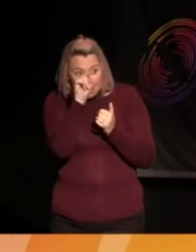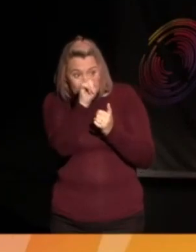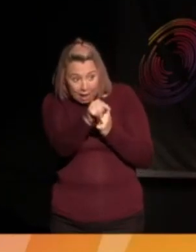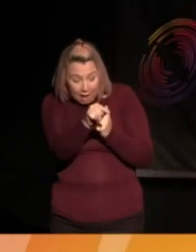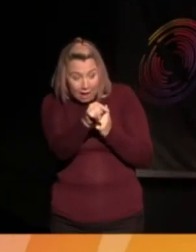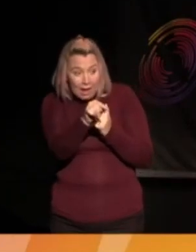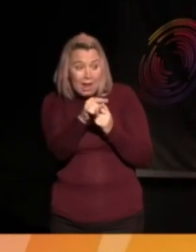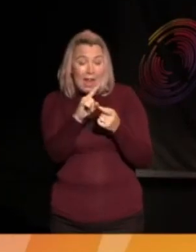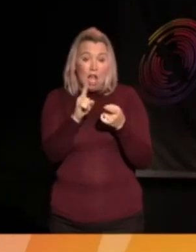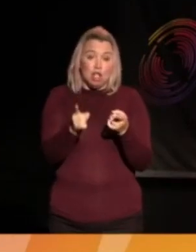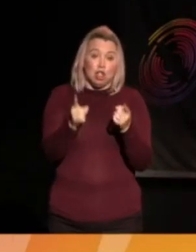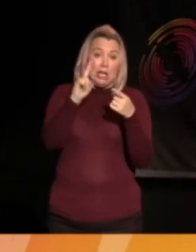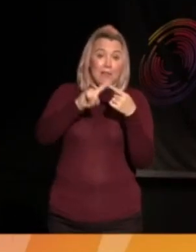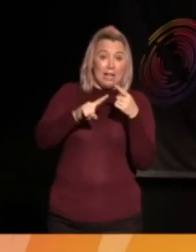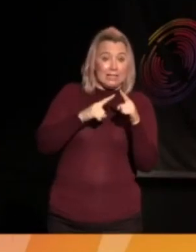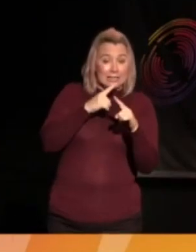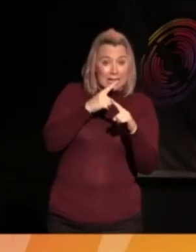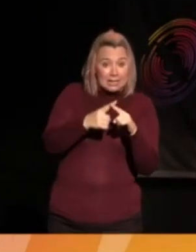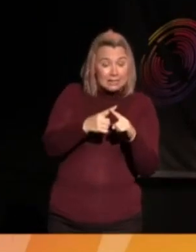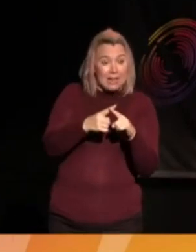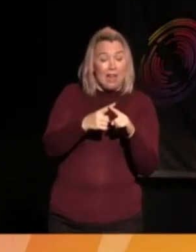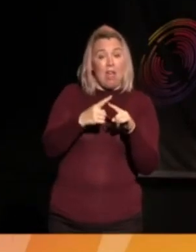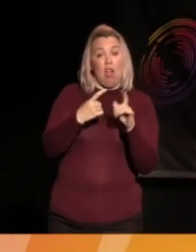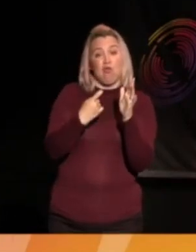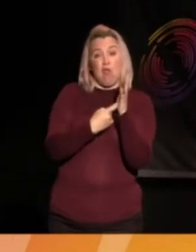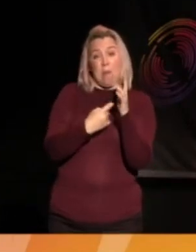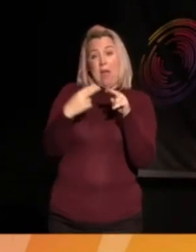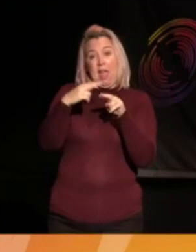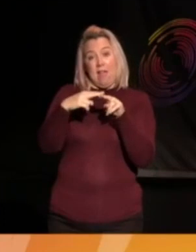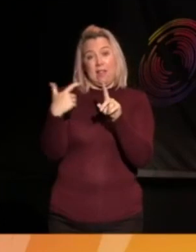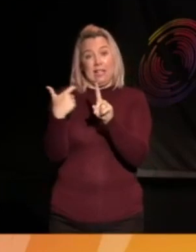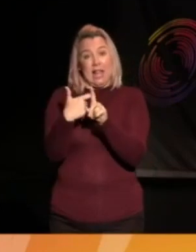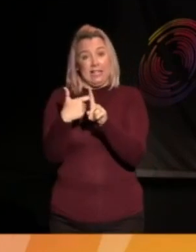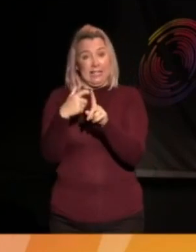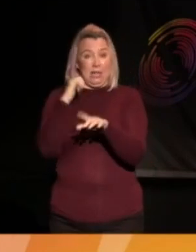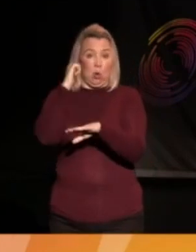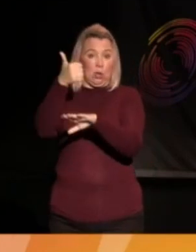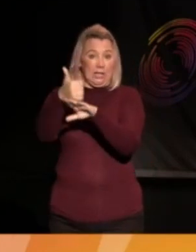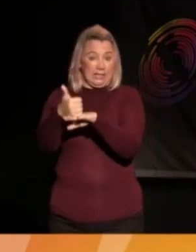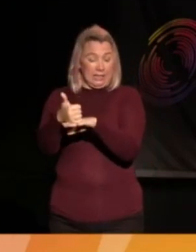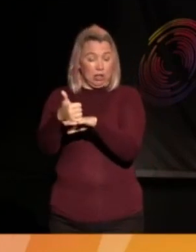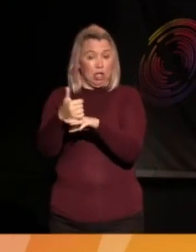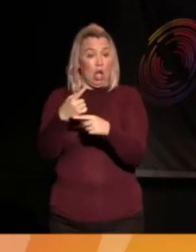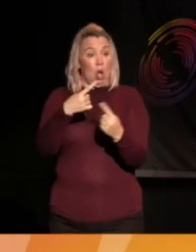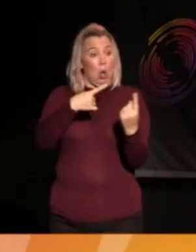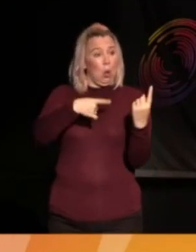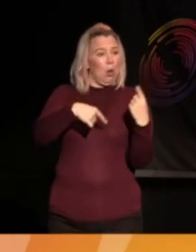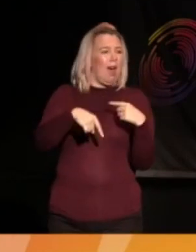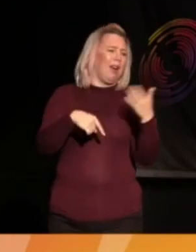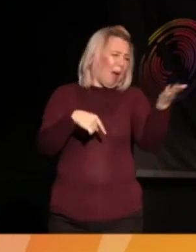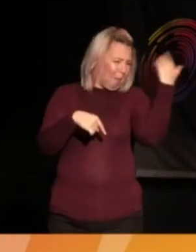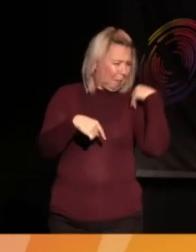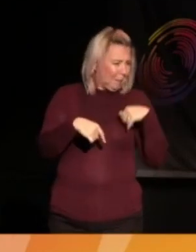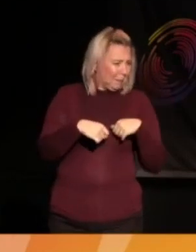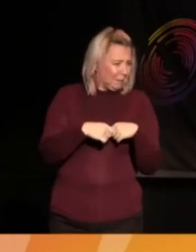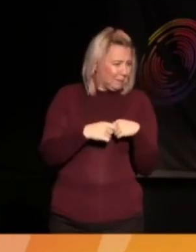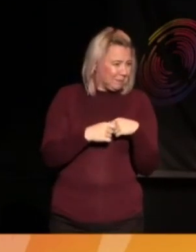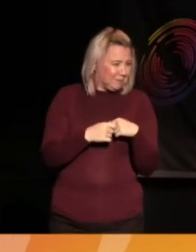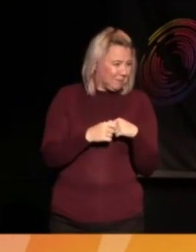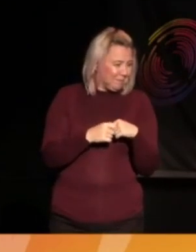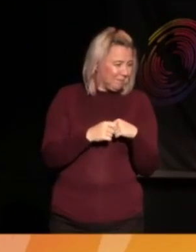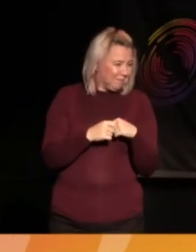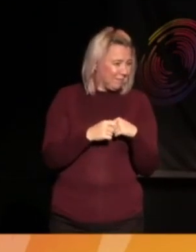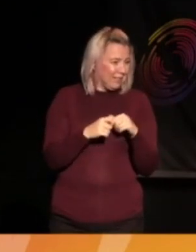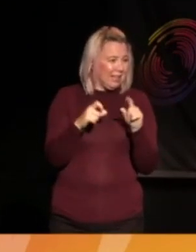the chief executive of the Robert F. Kennedy organisation, that we, actually, why don't you just come down the front here for a second.